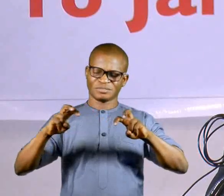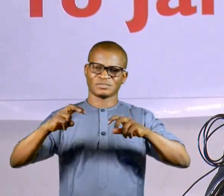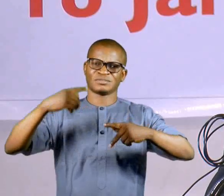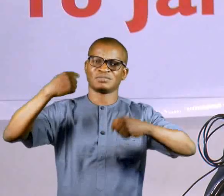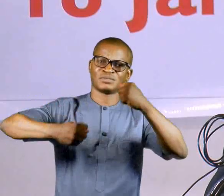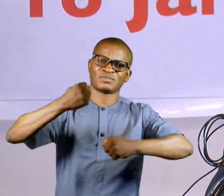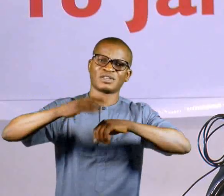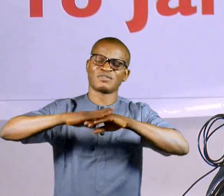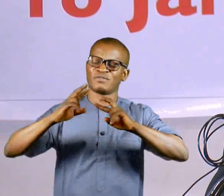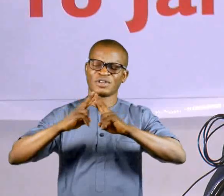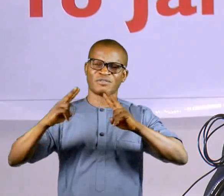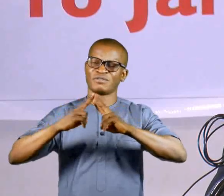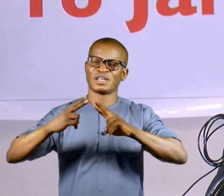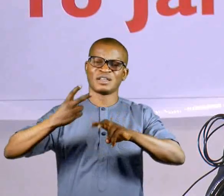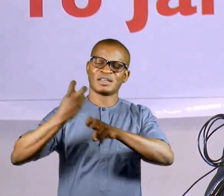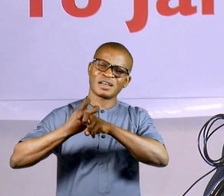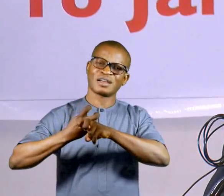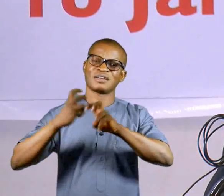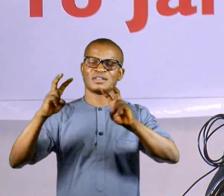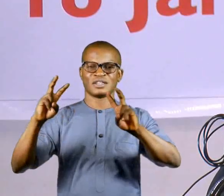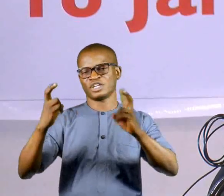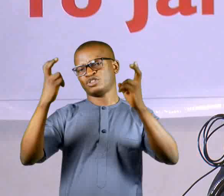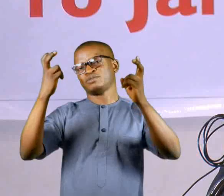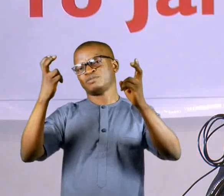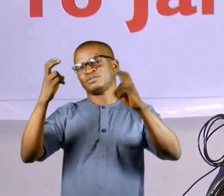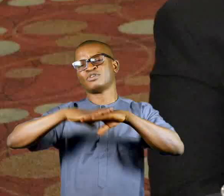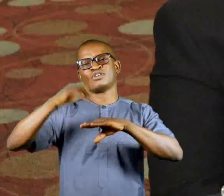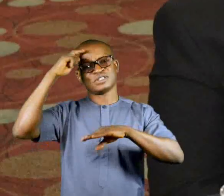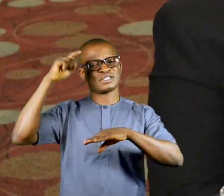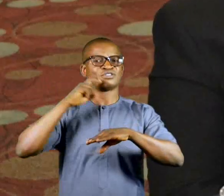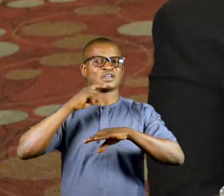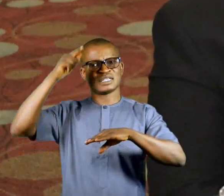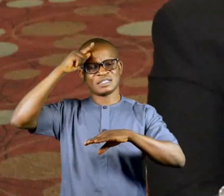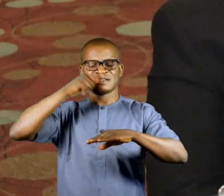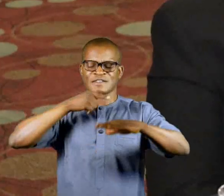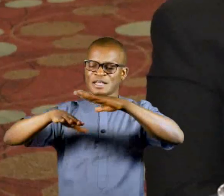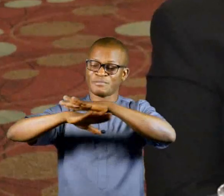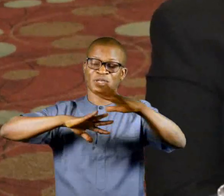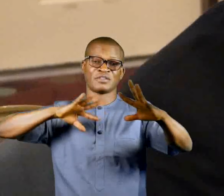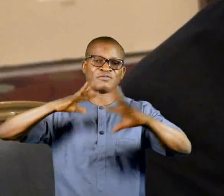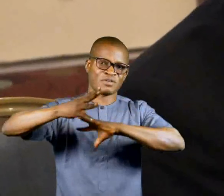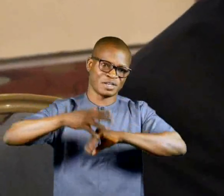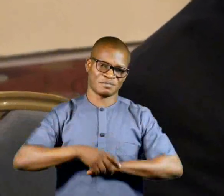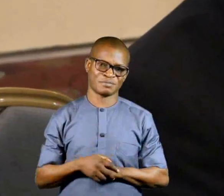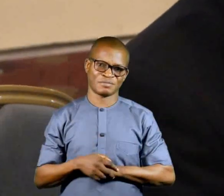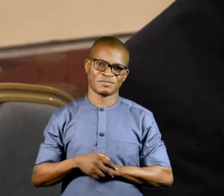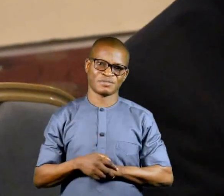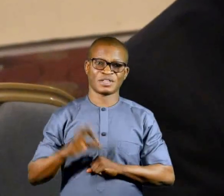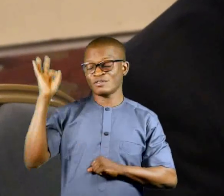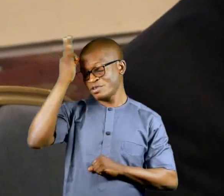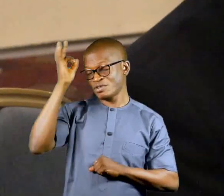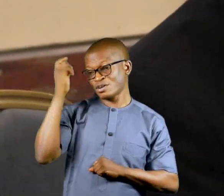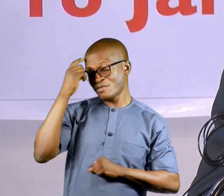complex and vexed issue of sexual and gender-based violence. The Federal